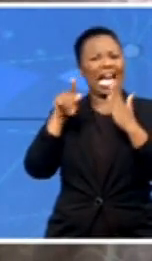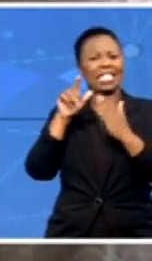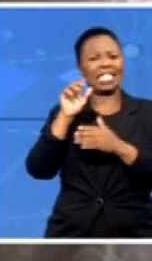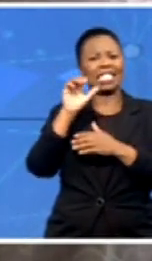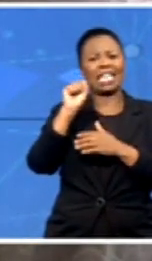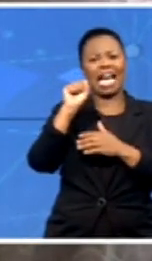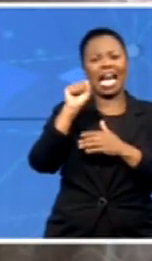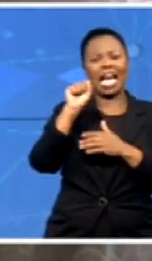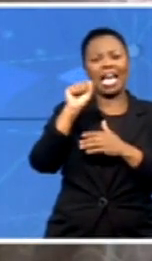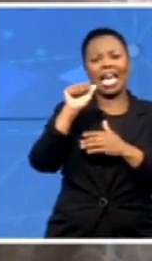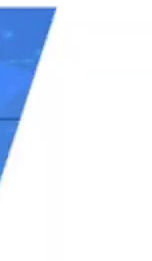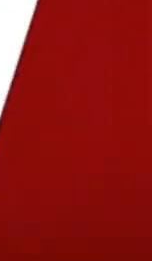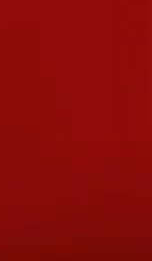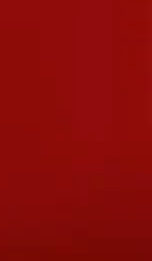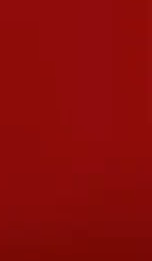to that.